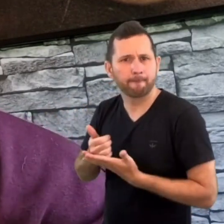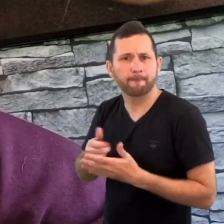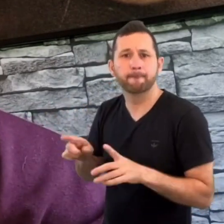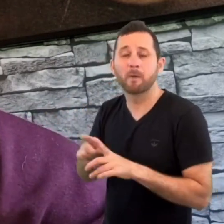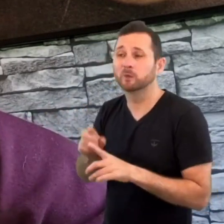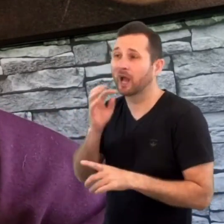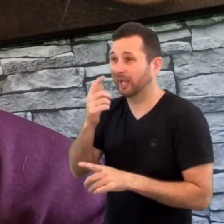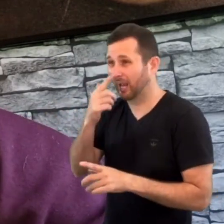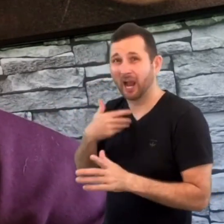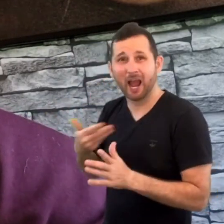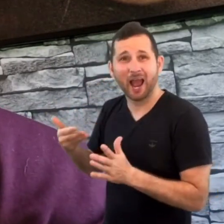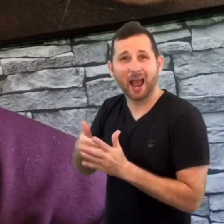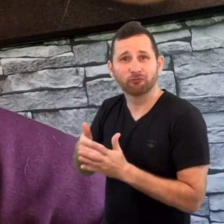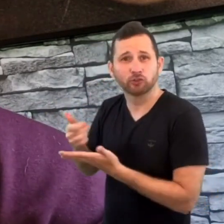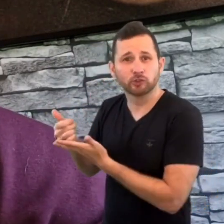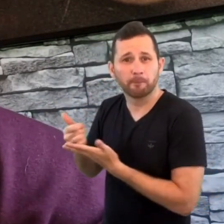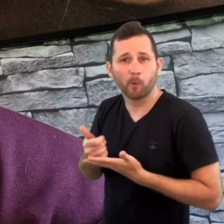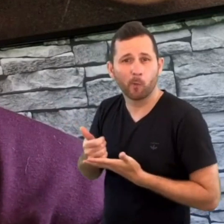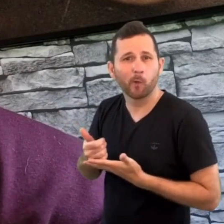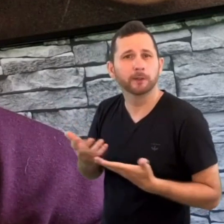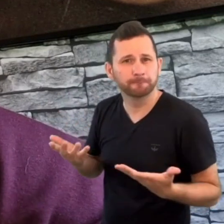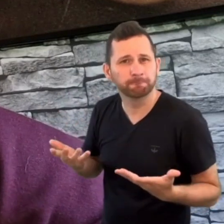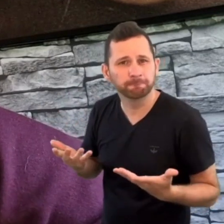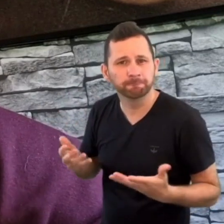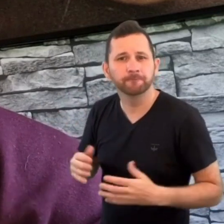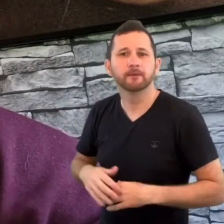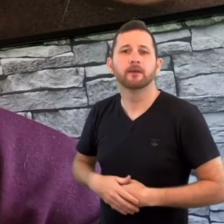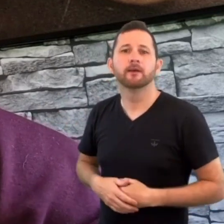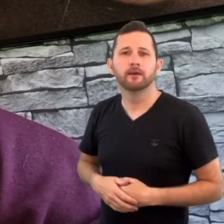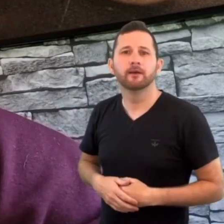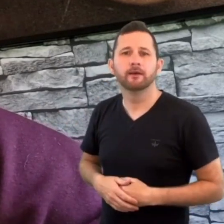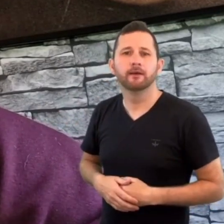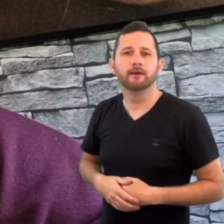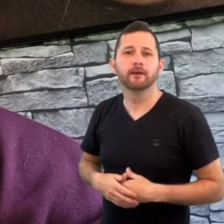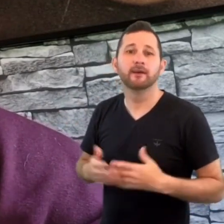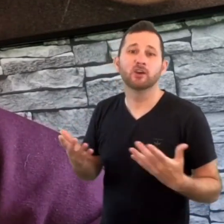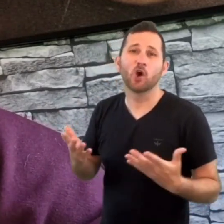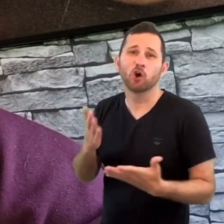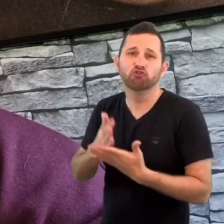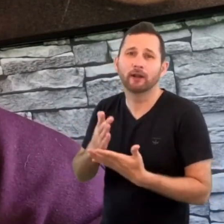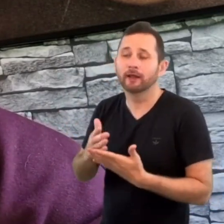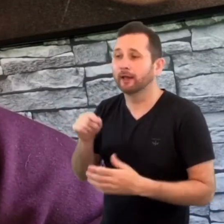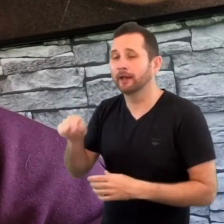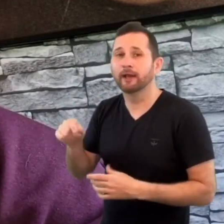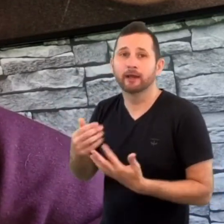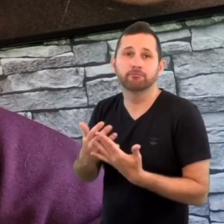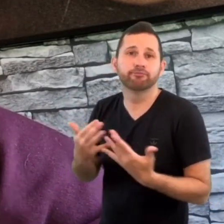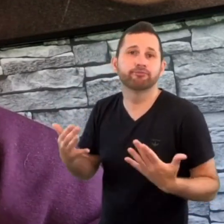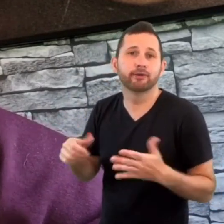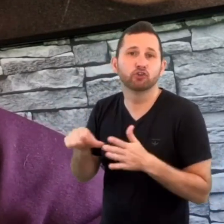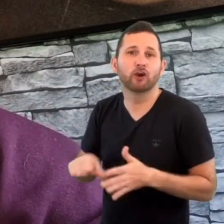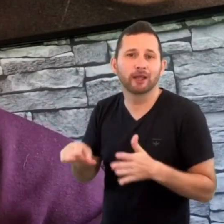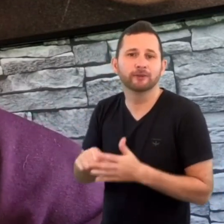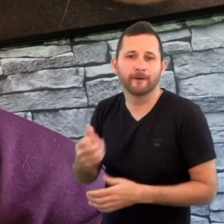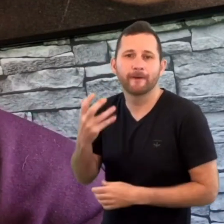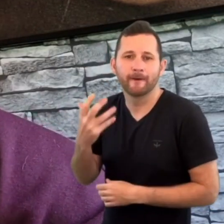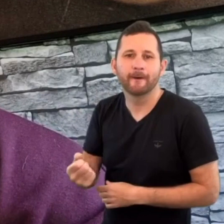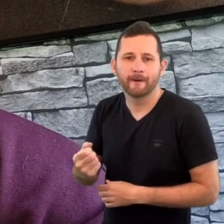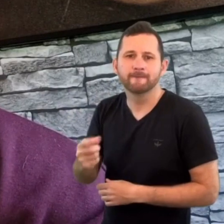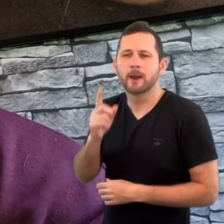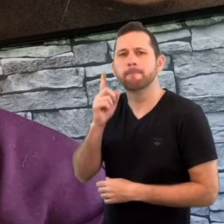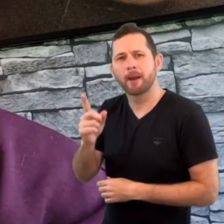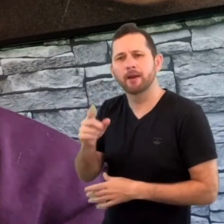or when I need help and an extra bit of support really um so yeah there's there's a lot of challenges um